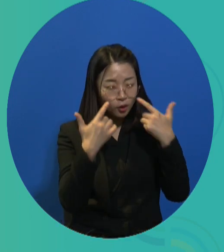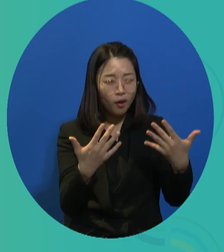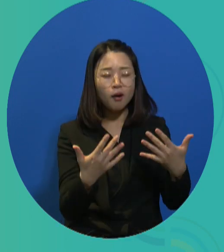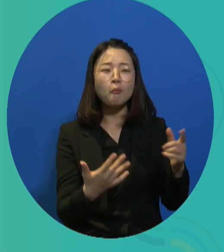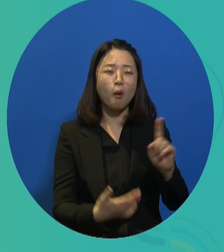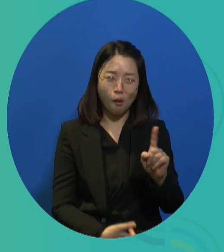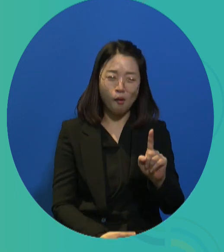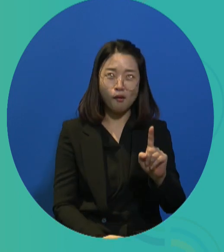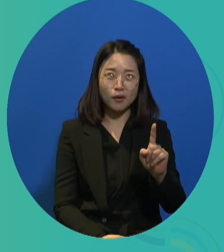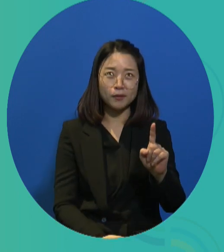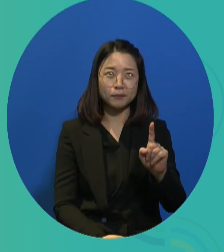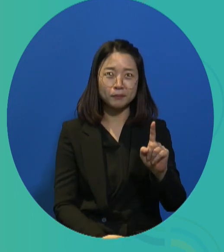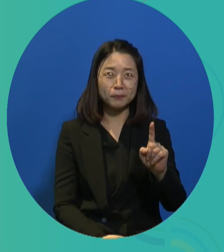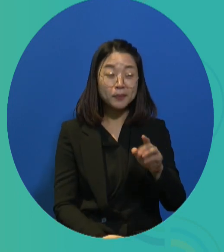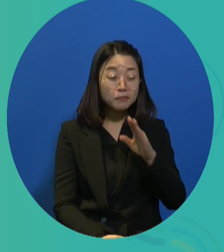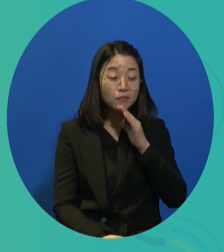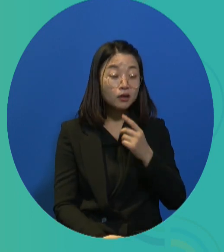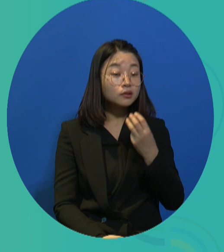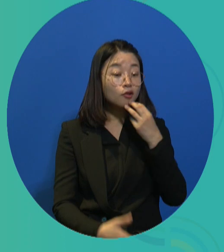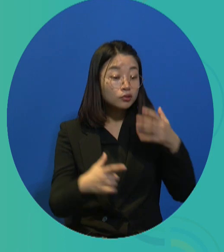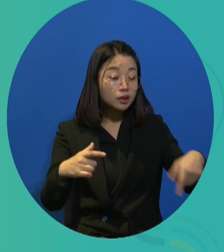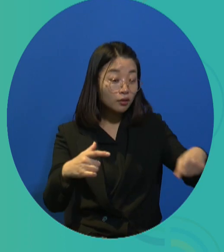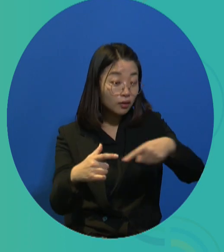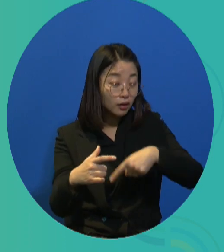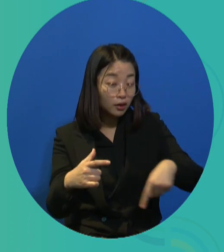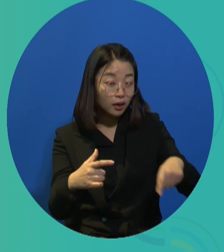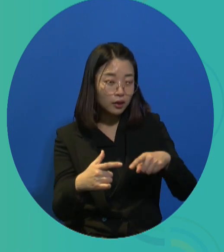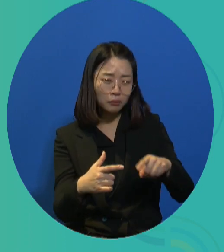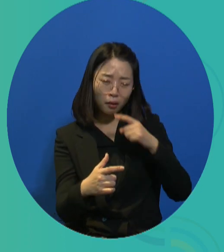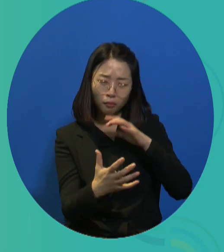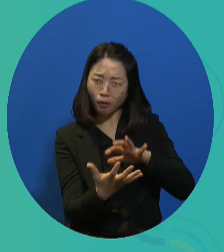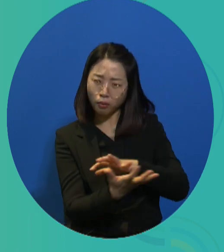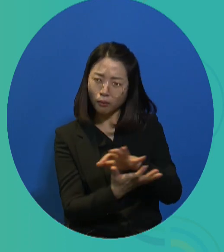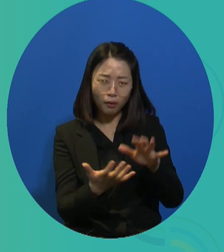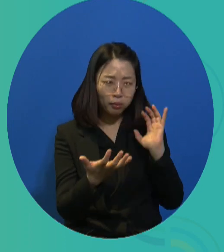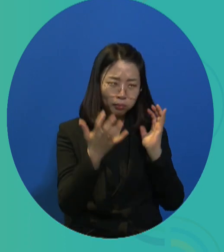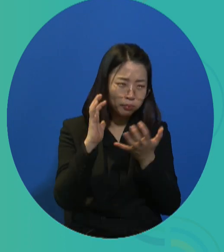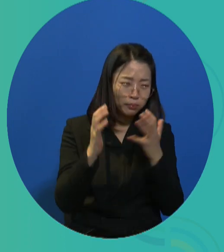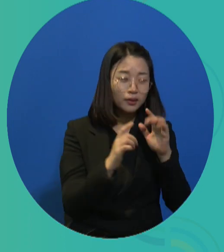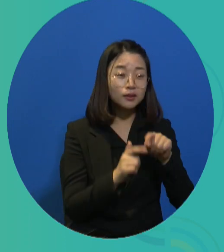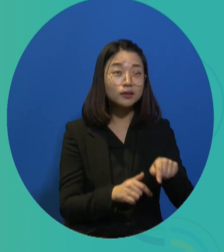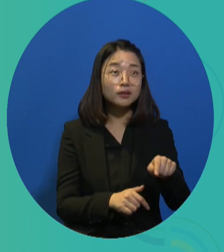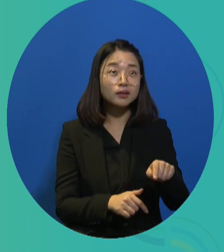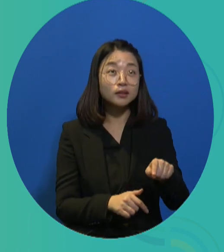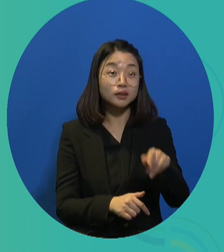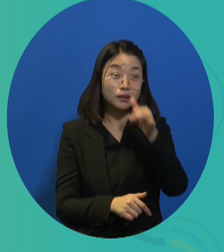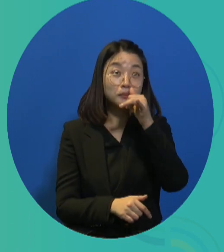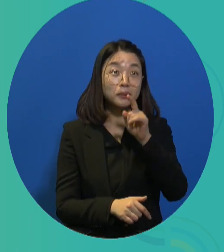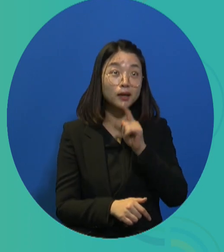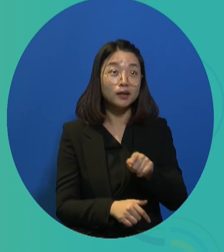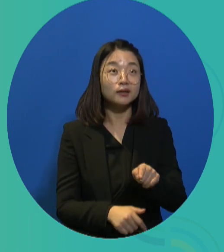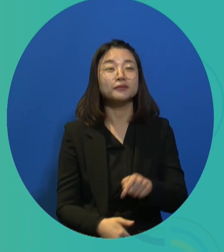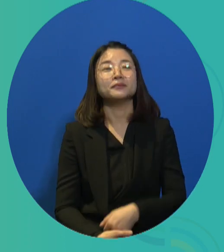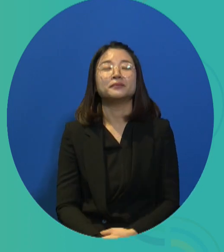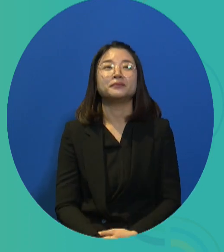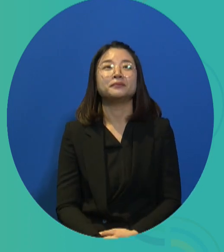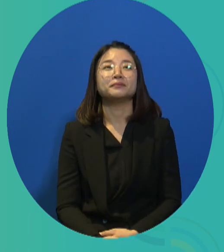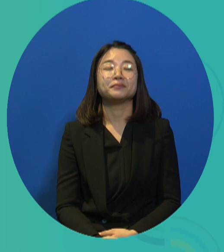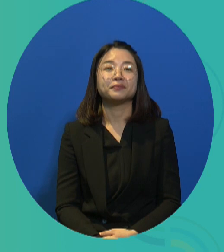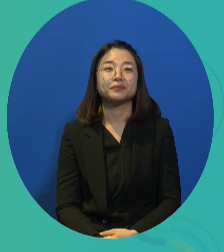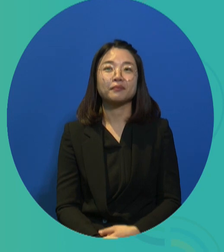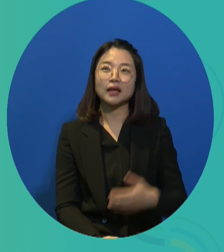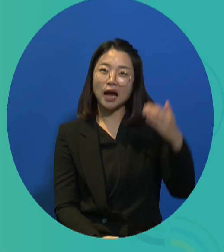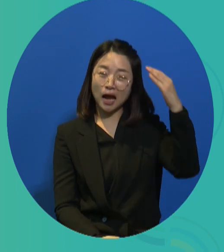for them to understand the intention and the purpose behind the program. But when it comes to actual day-to-day work, they may be a little